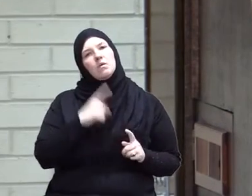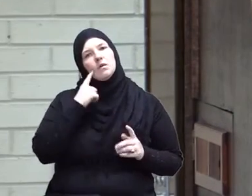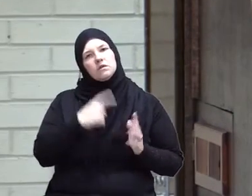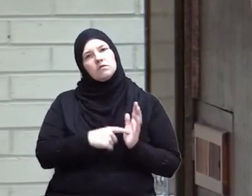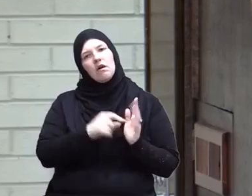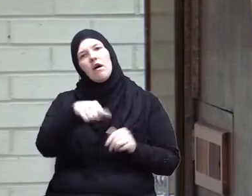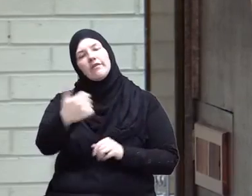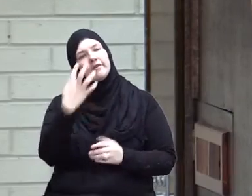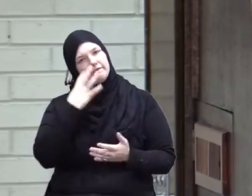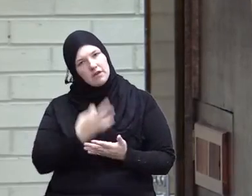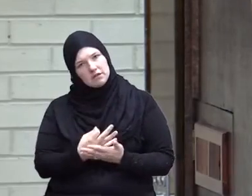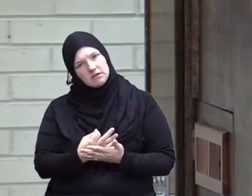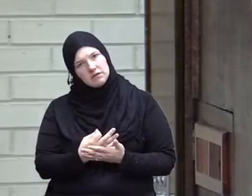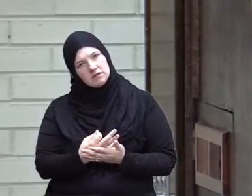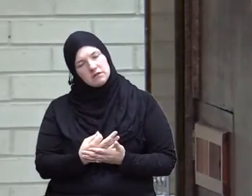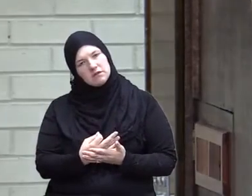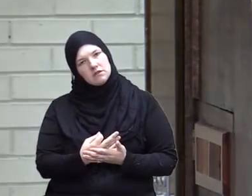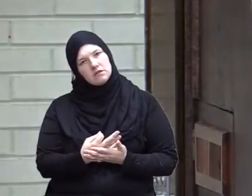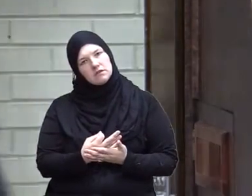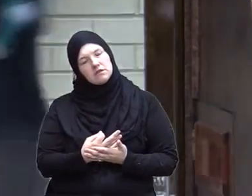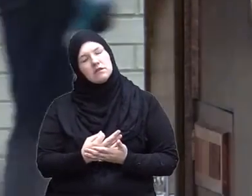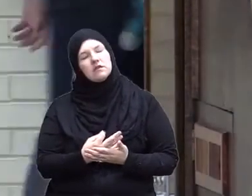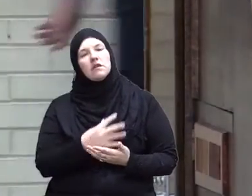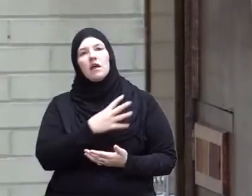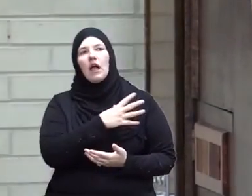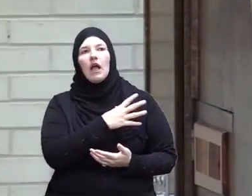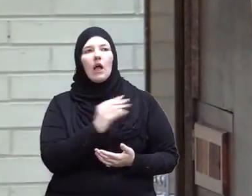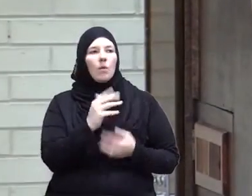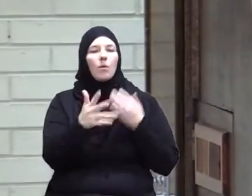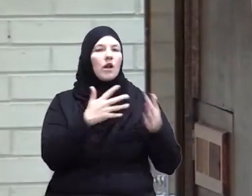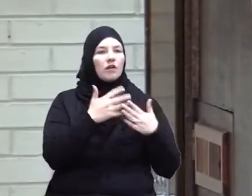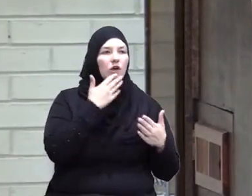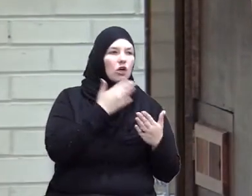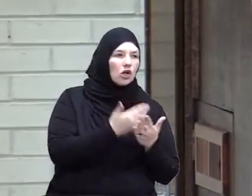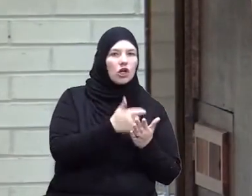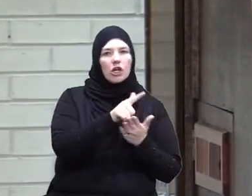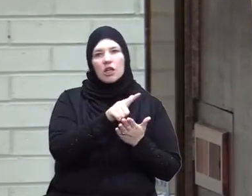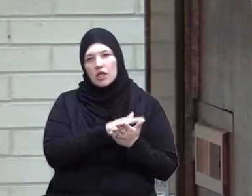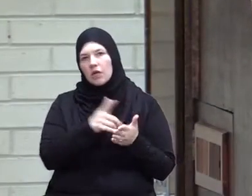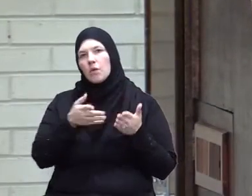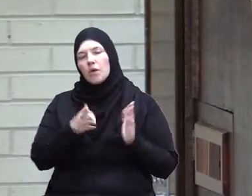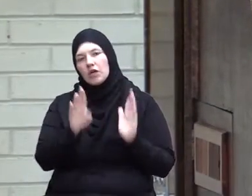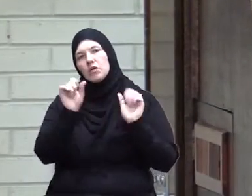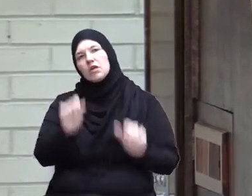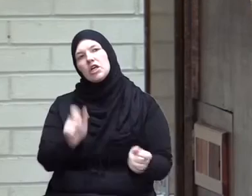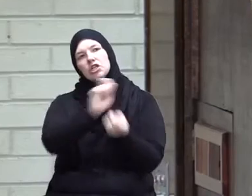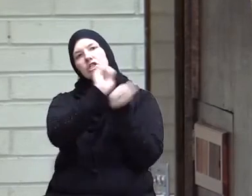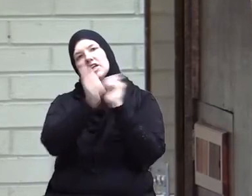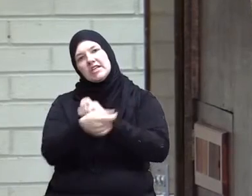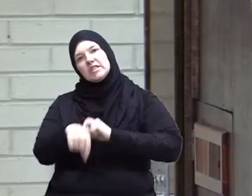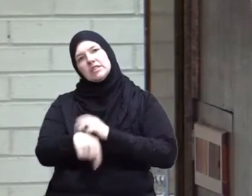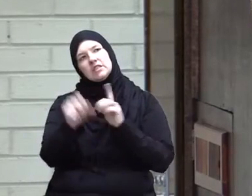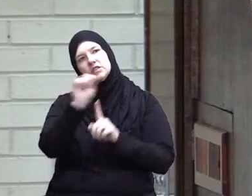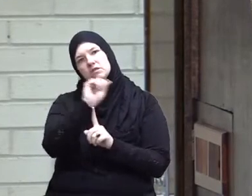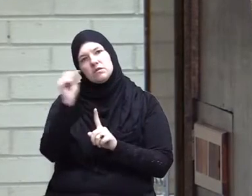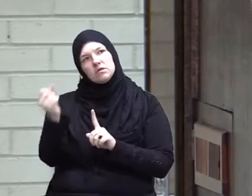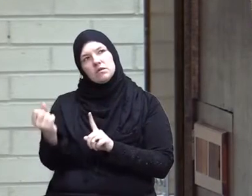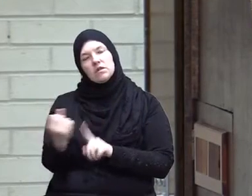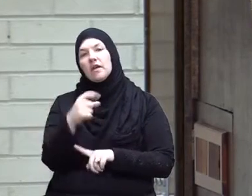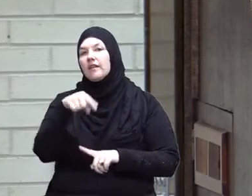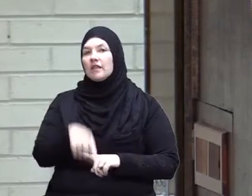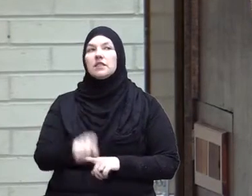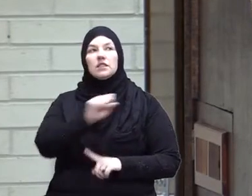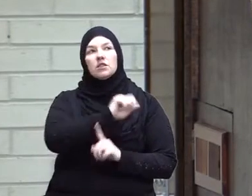as a fact and work with whatever good means legal means to change this situation this